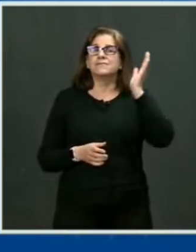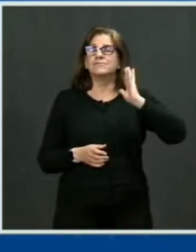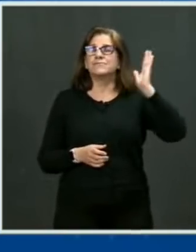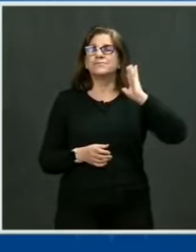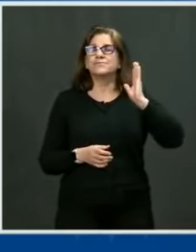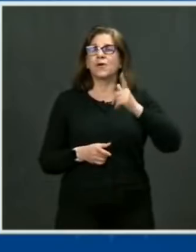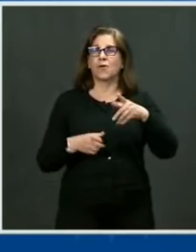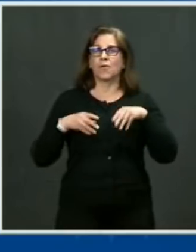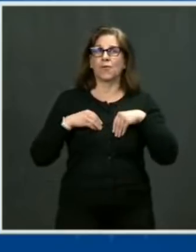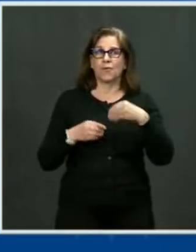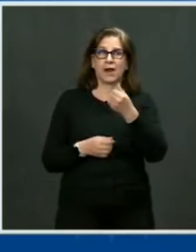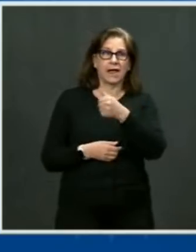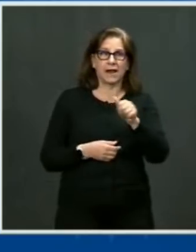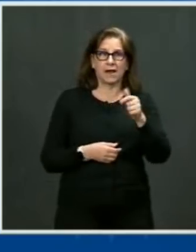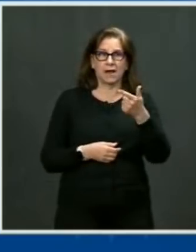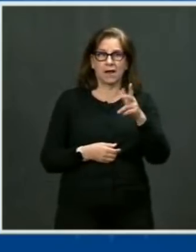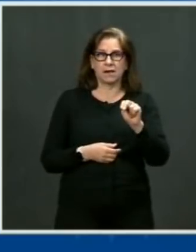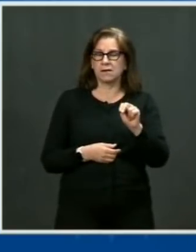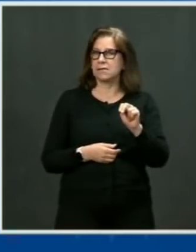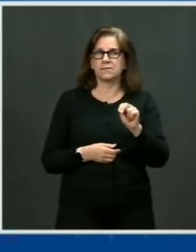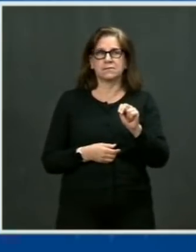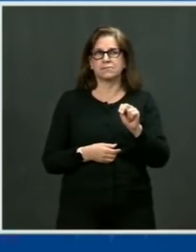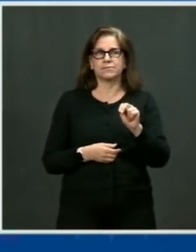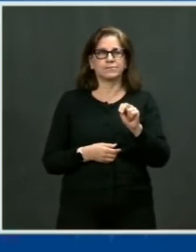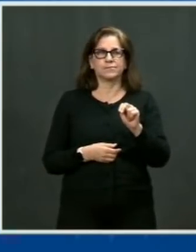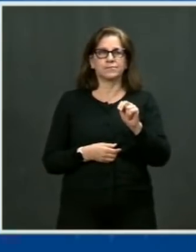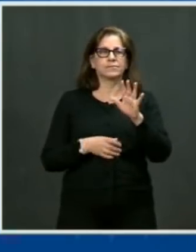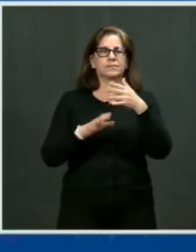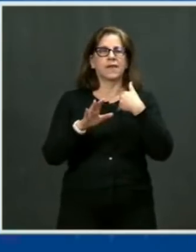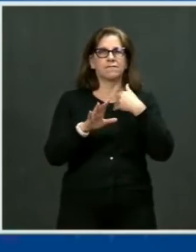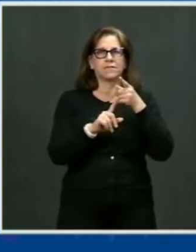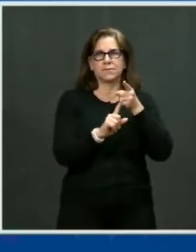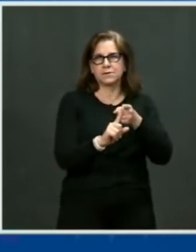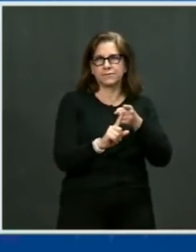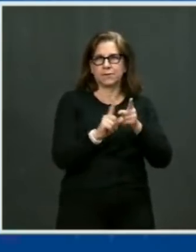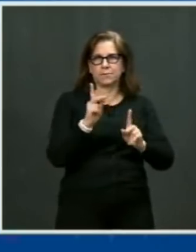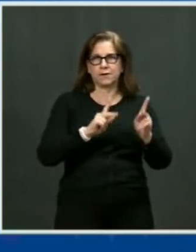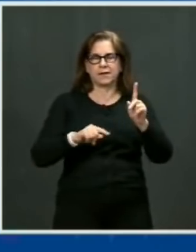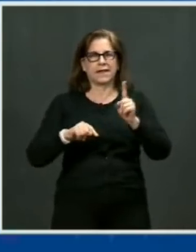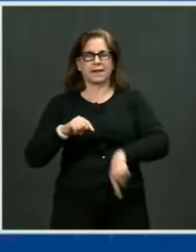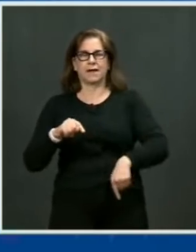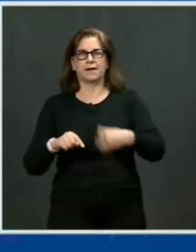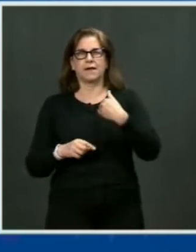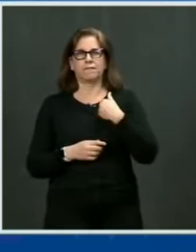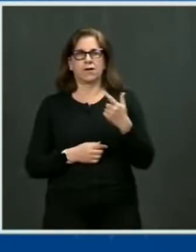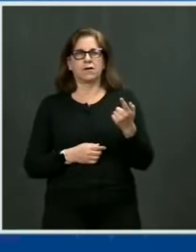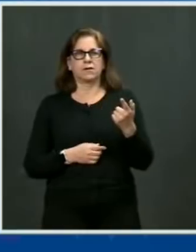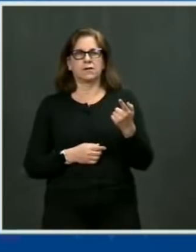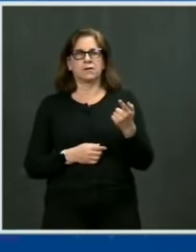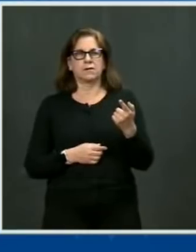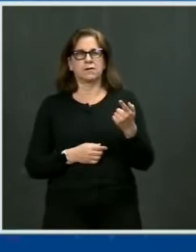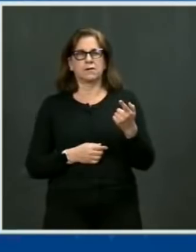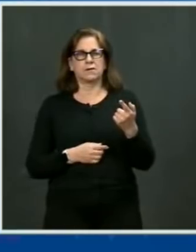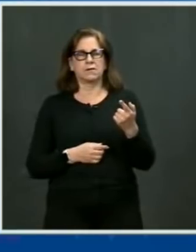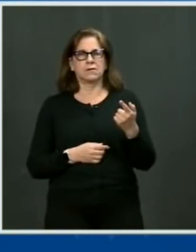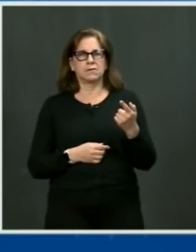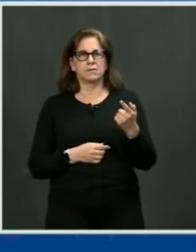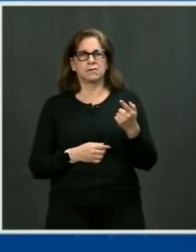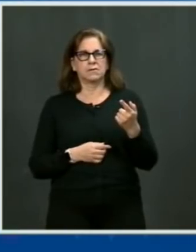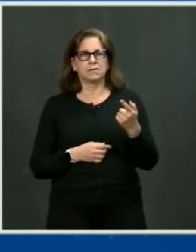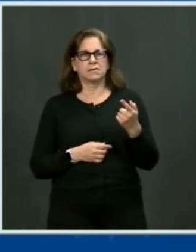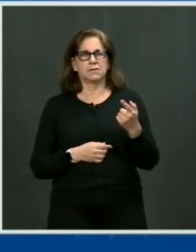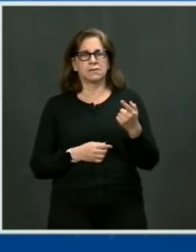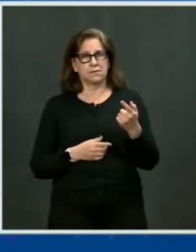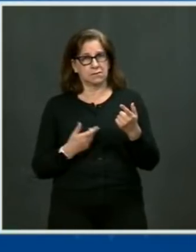weren't allowed to have weapons. So the idea is just bizarre to suggest that some of the things we're recommending are contrary to the